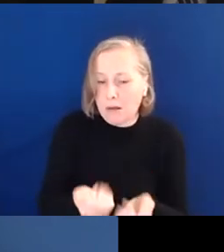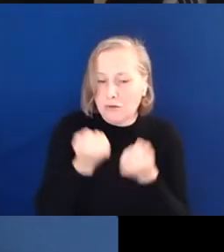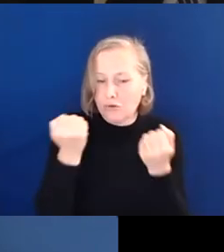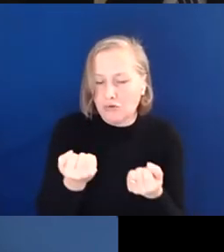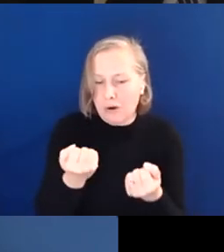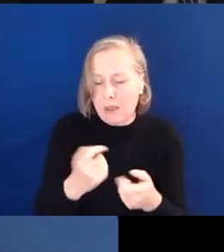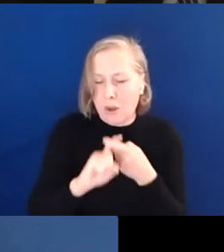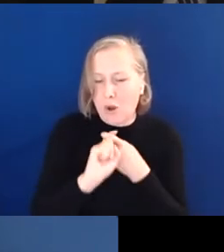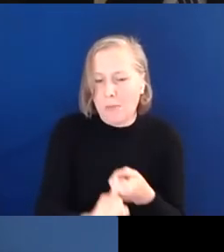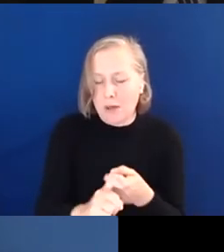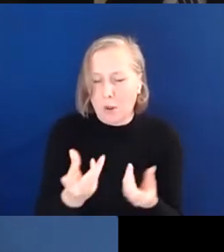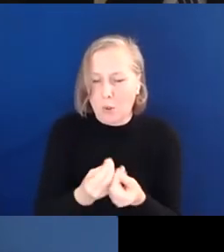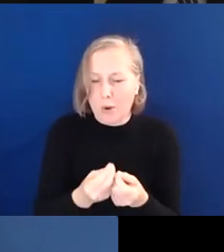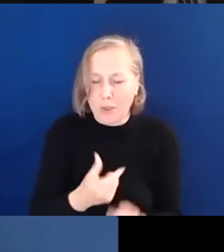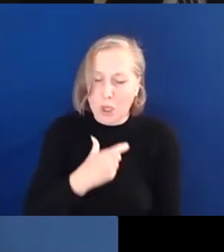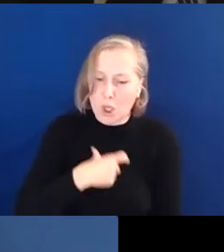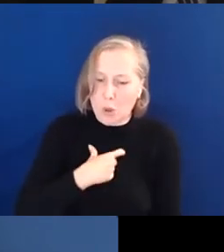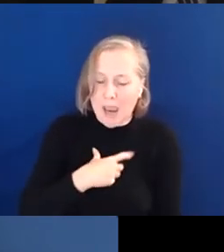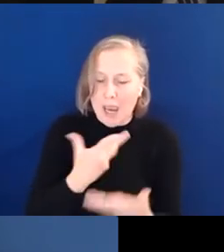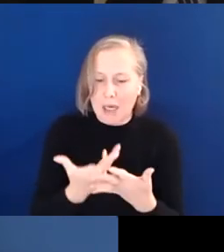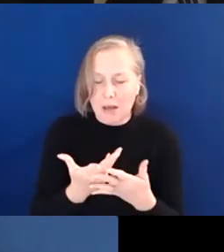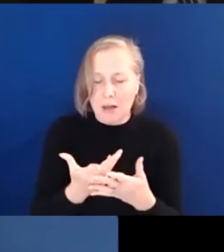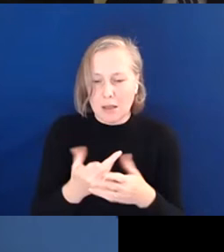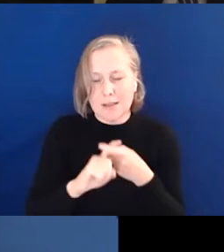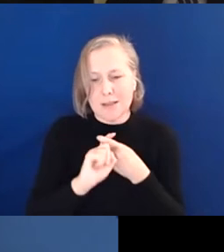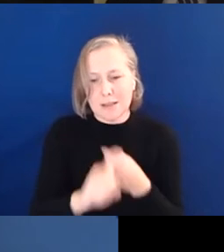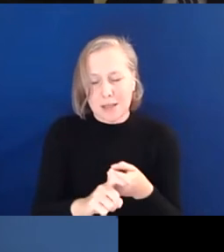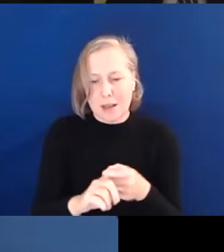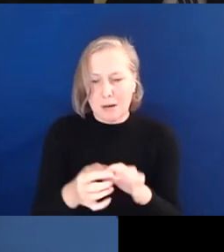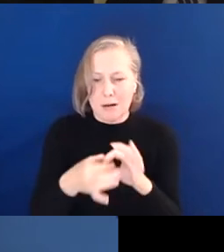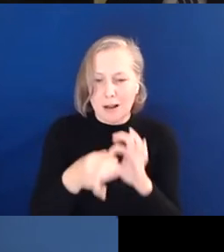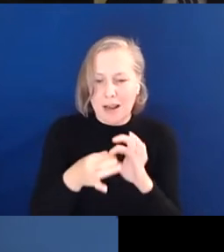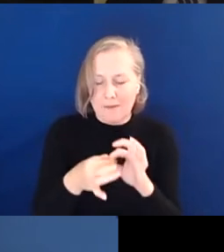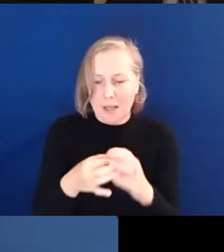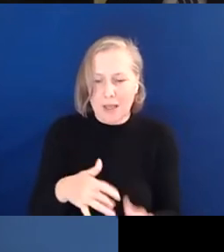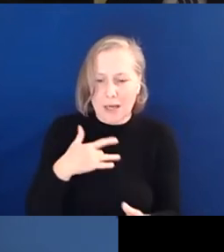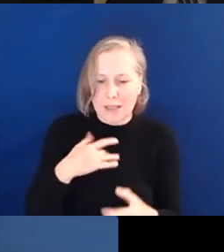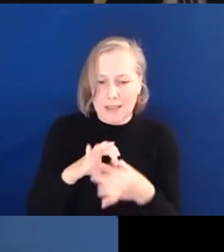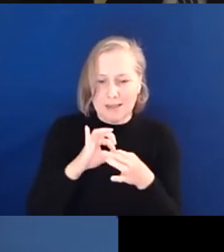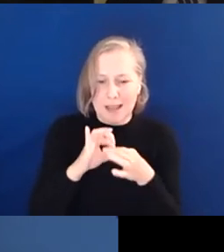to humane and sustainable ways of living, connecting and working together. Thank you.